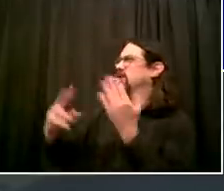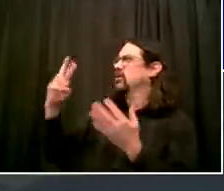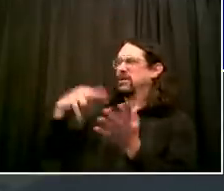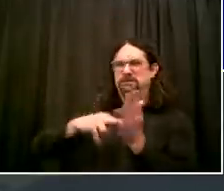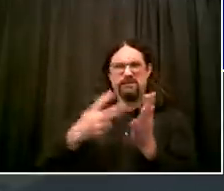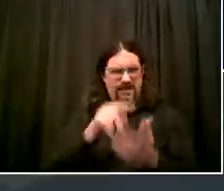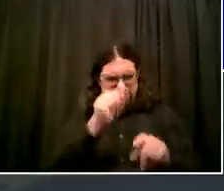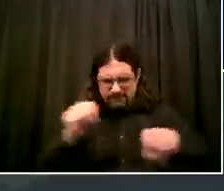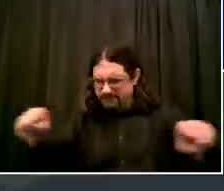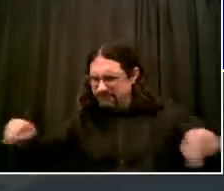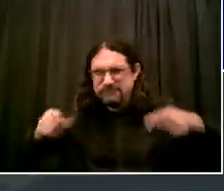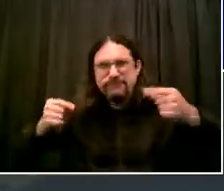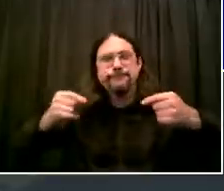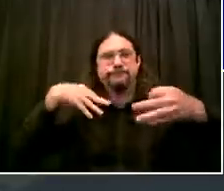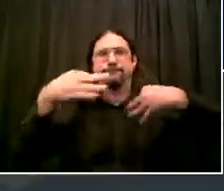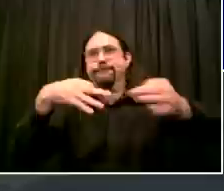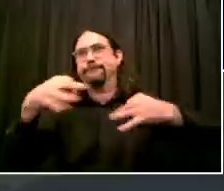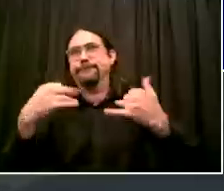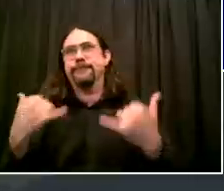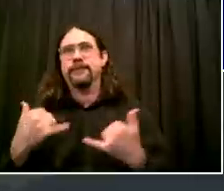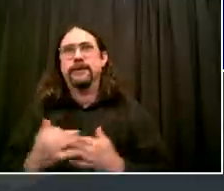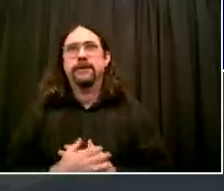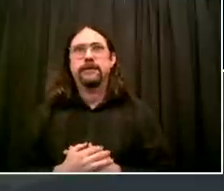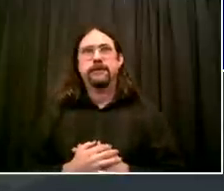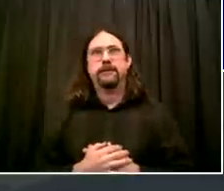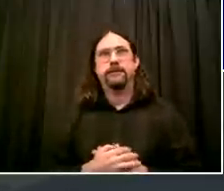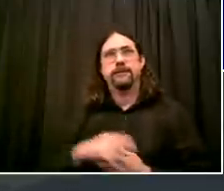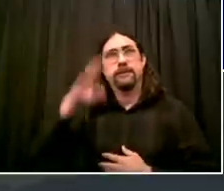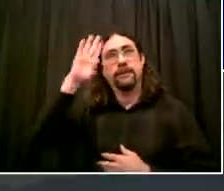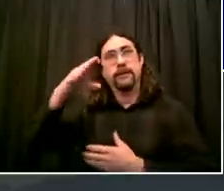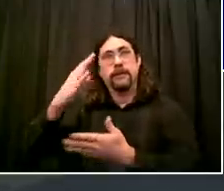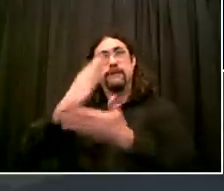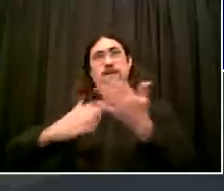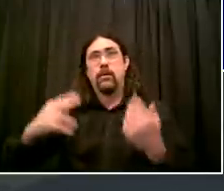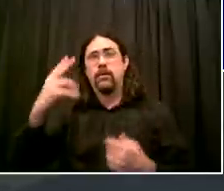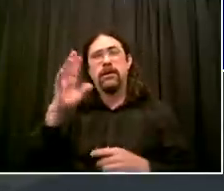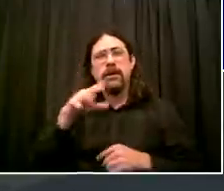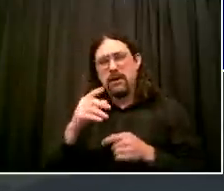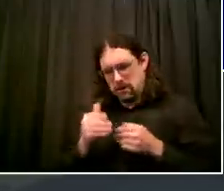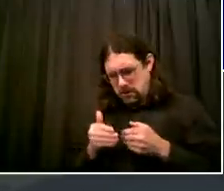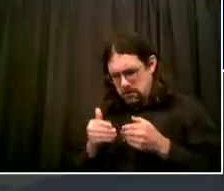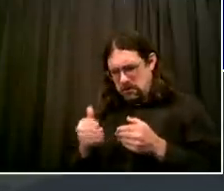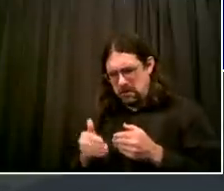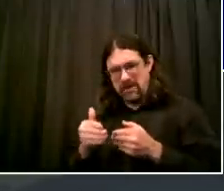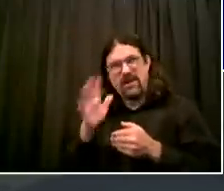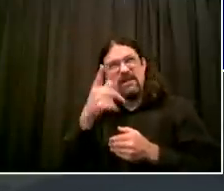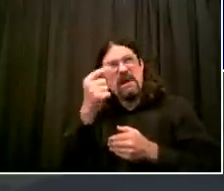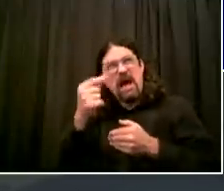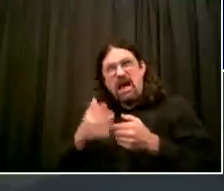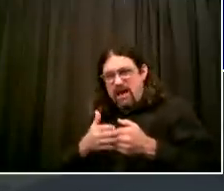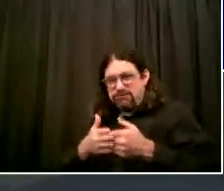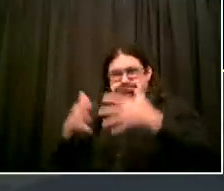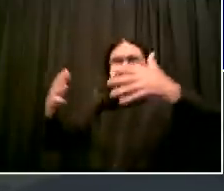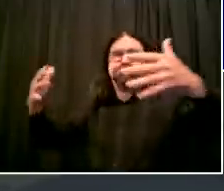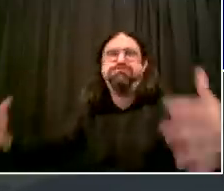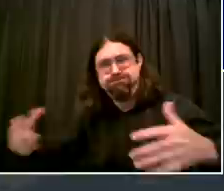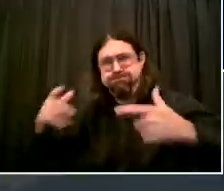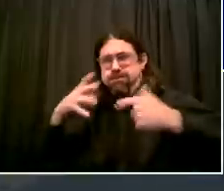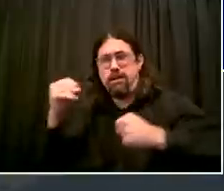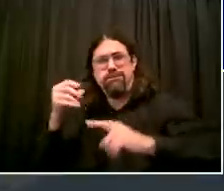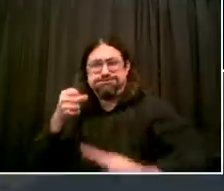jobs in this city back as recently as February, it's kind of hard to imagine that we're talking about that recently,